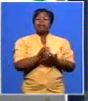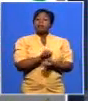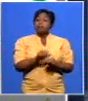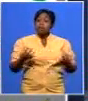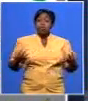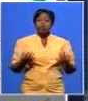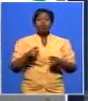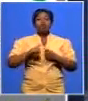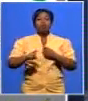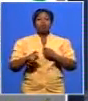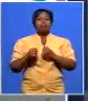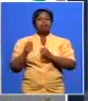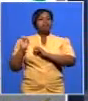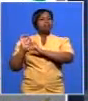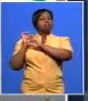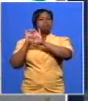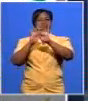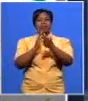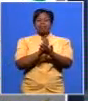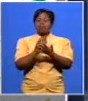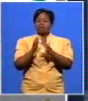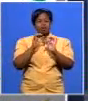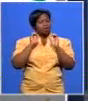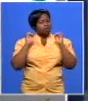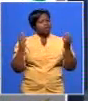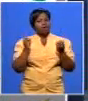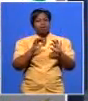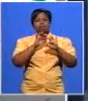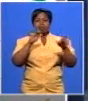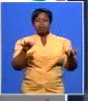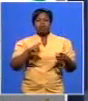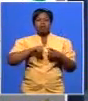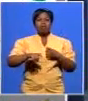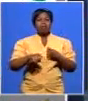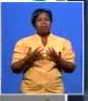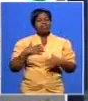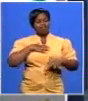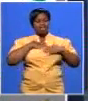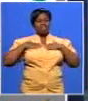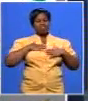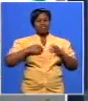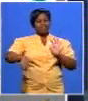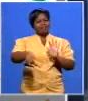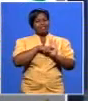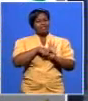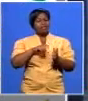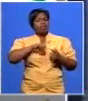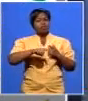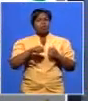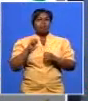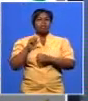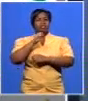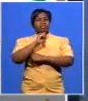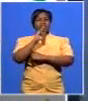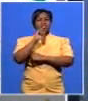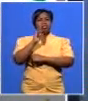so many people did they put off by the racist narrative that was put out at Sian. I think I just want to give